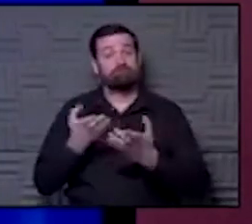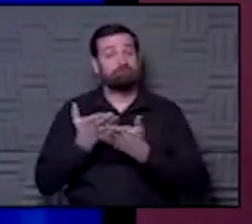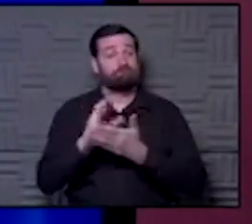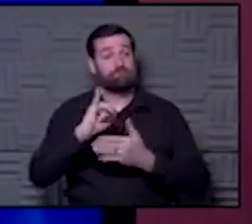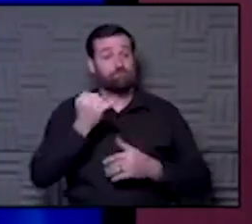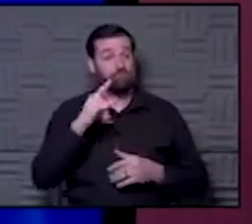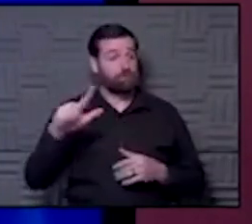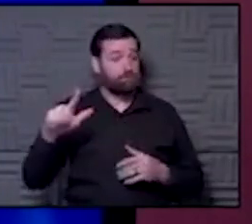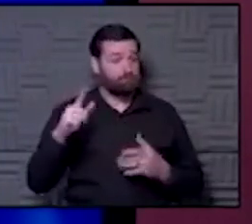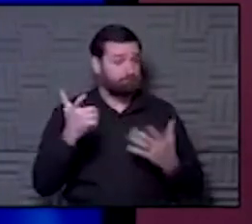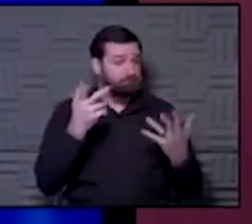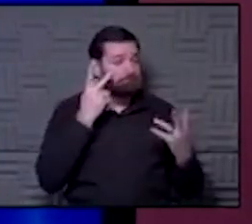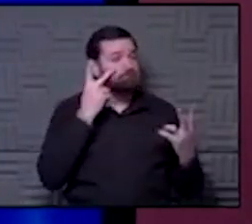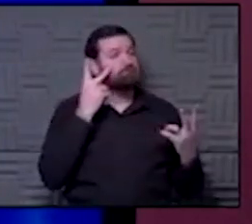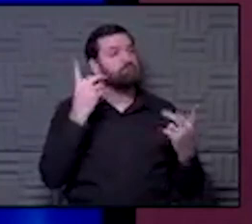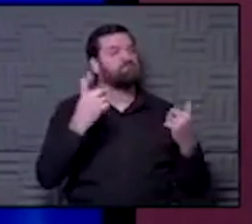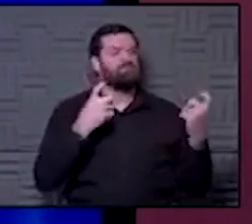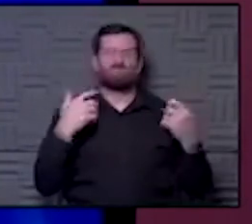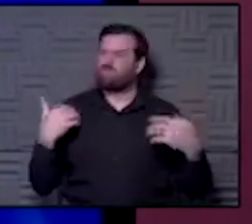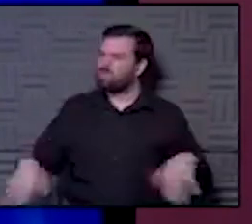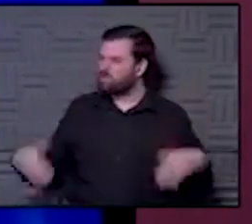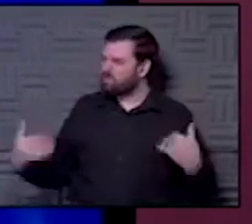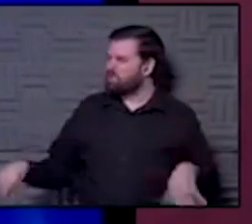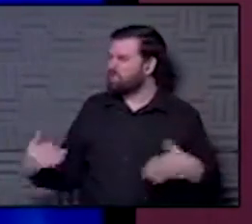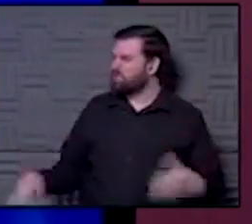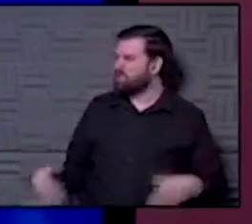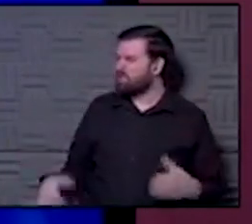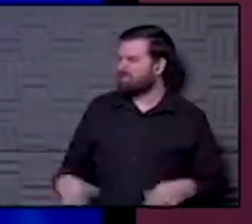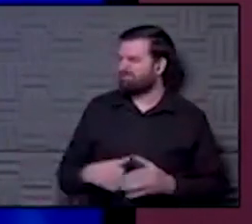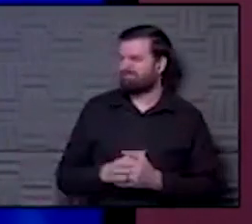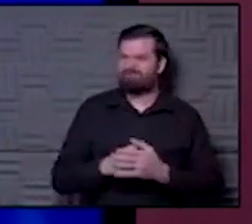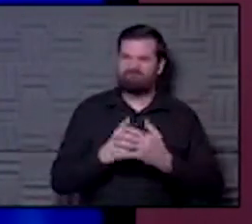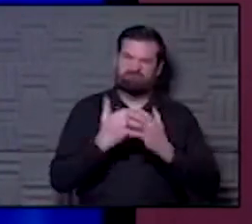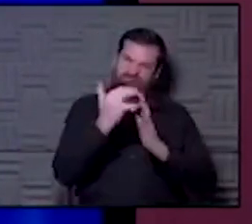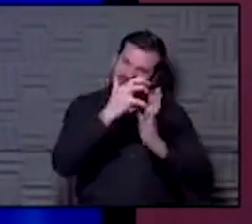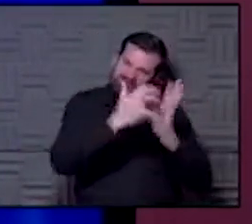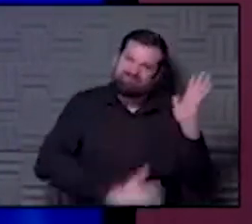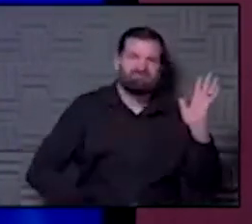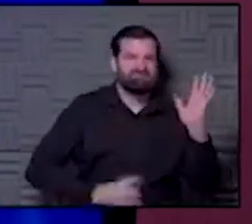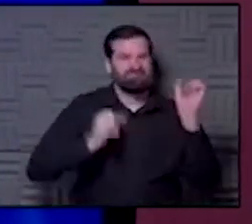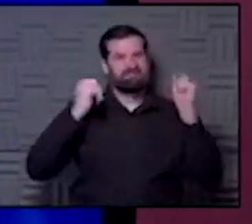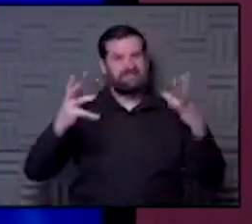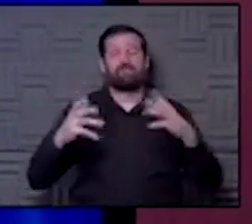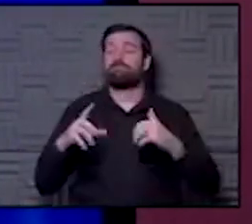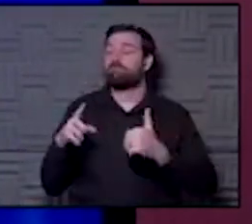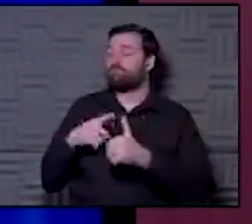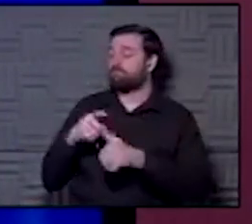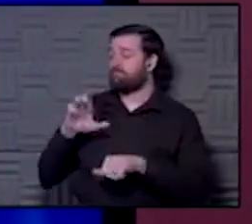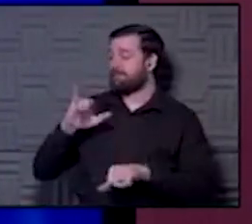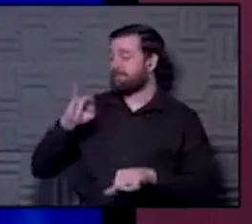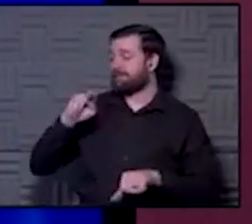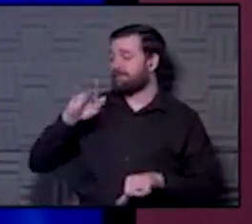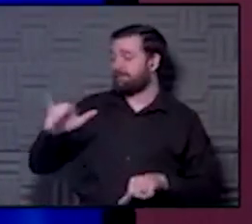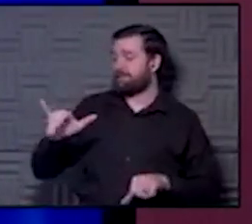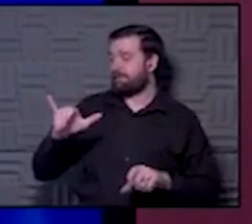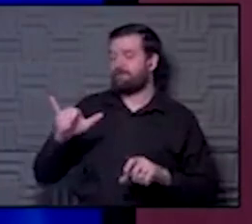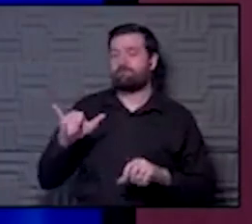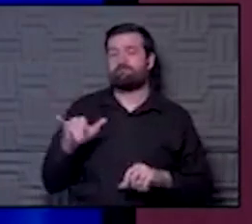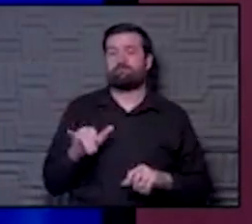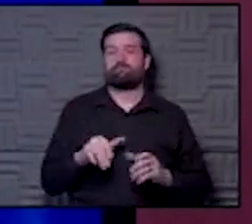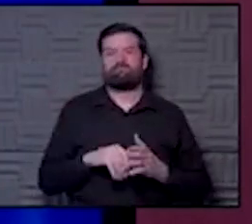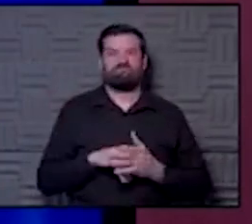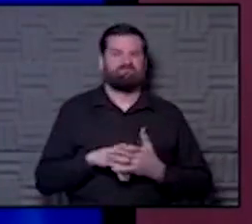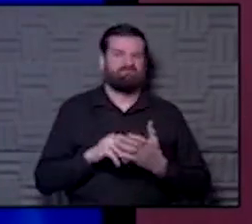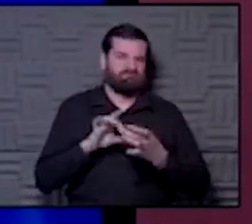Jill, let's see what questions are out there. Oh, my goodness. I bet there are a few. Yes. All right. We're going to start with Cindy because it's kind of